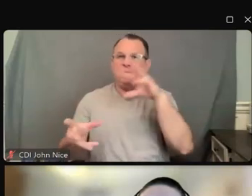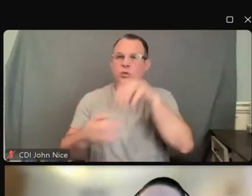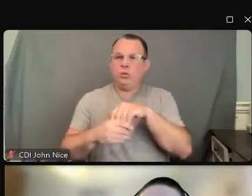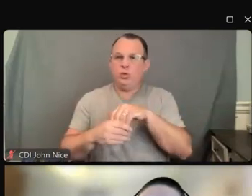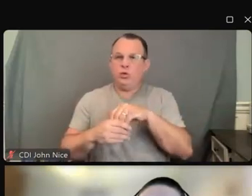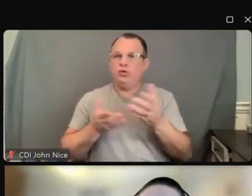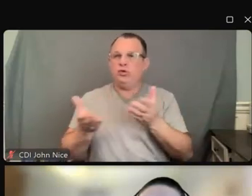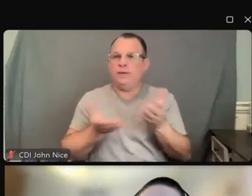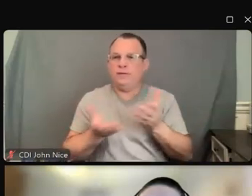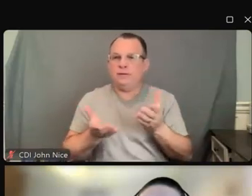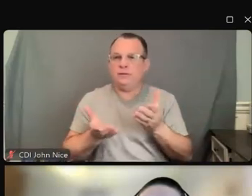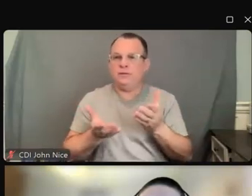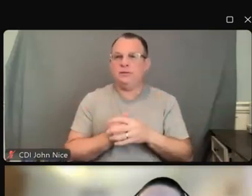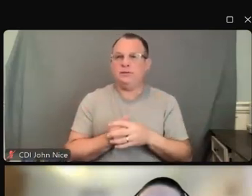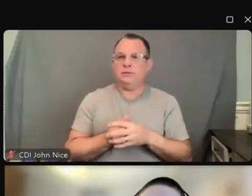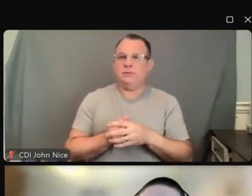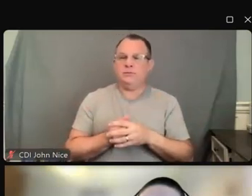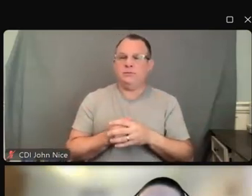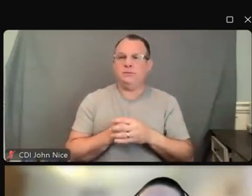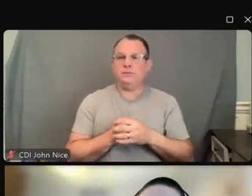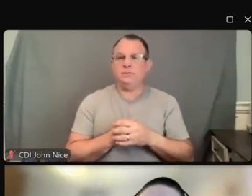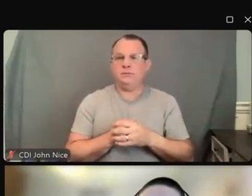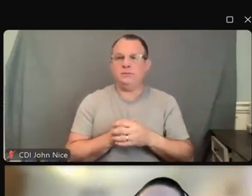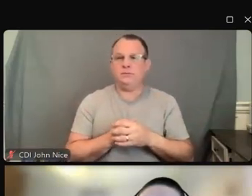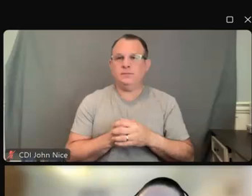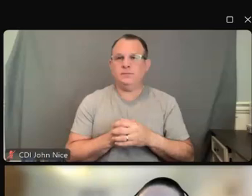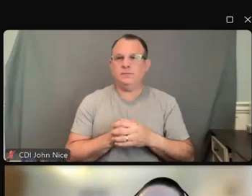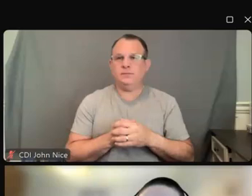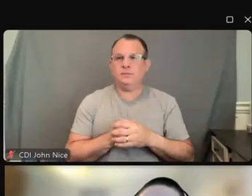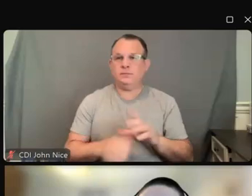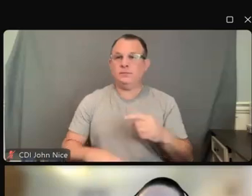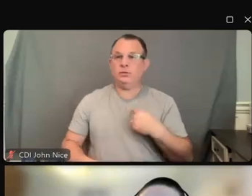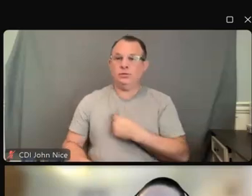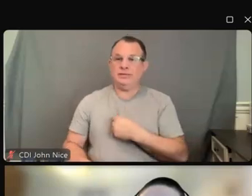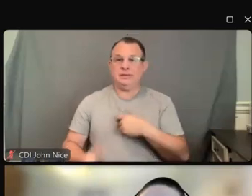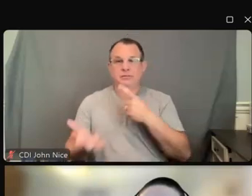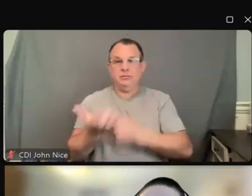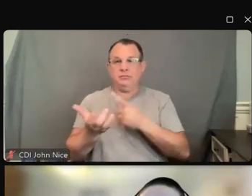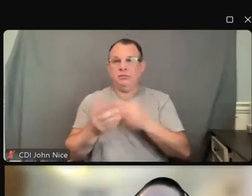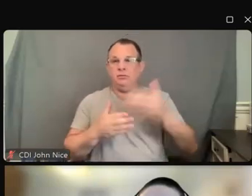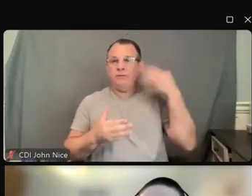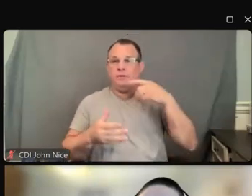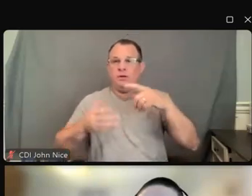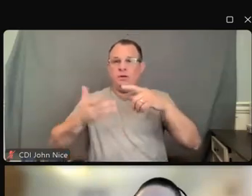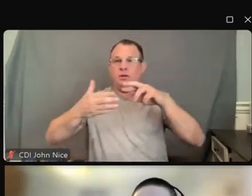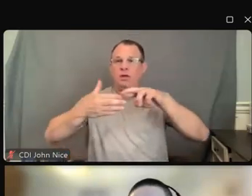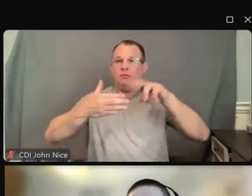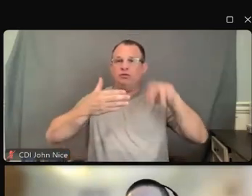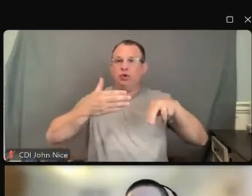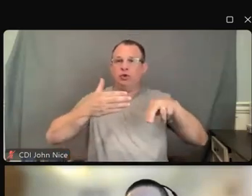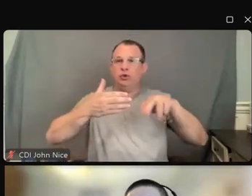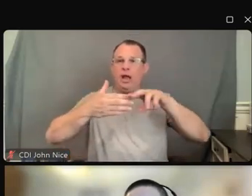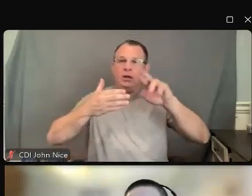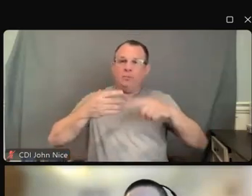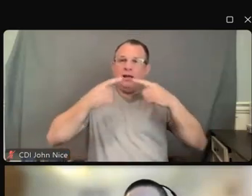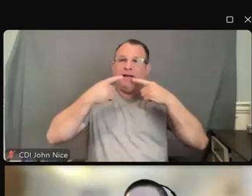offer. But, as we talked about before, the outcome has to be effective communication. That's the